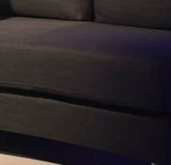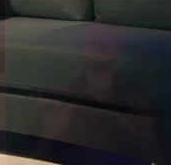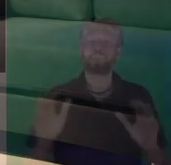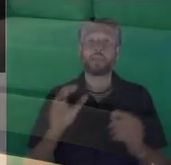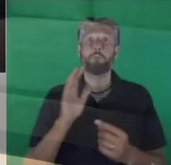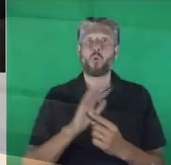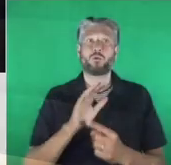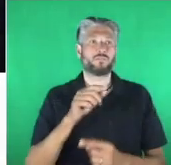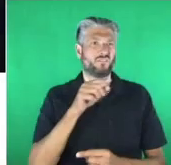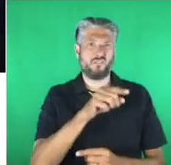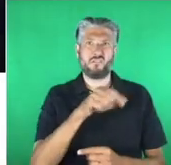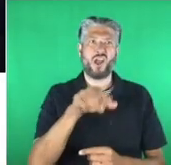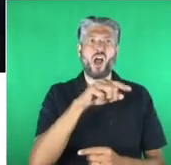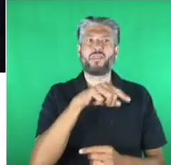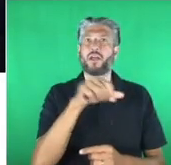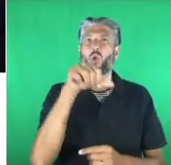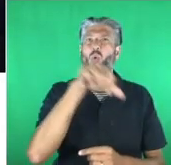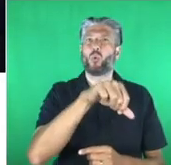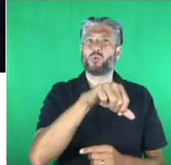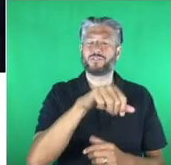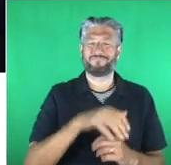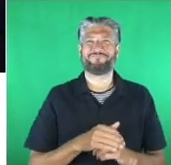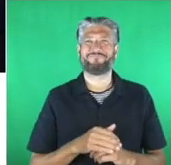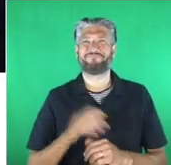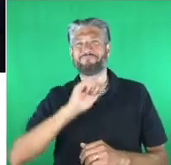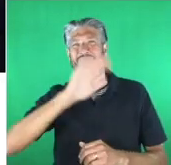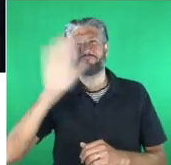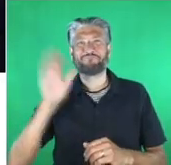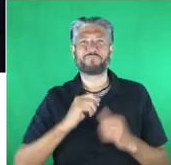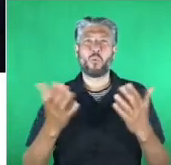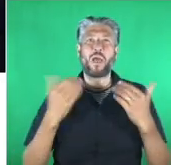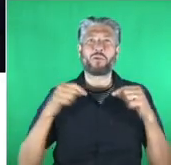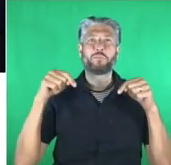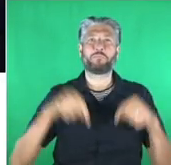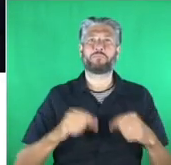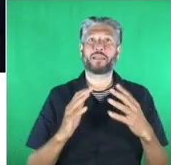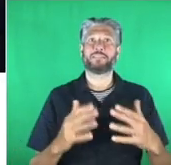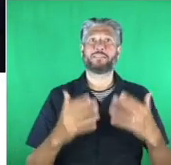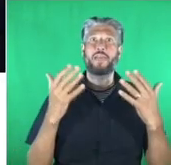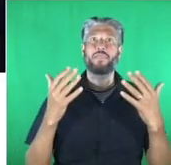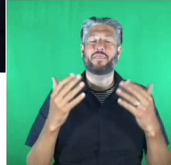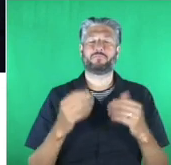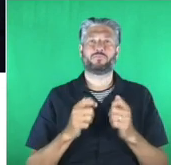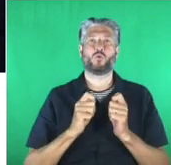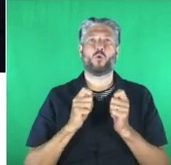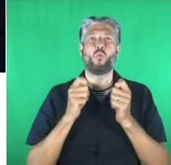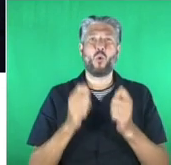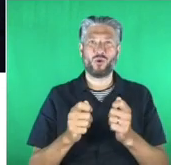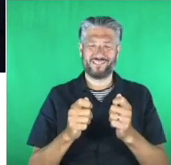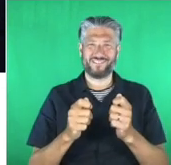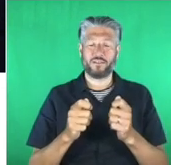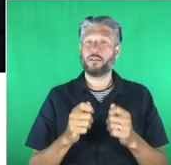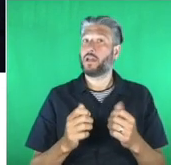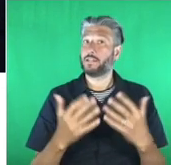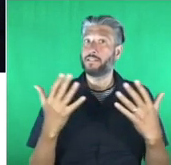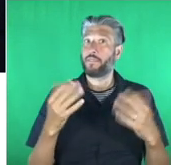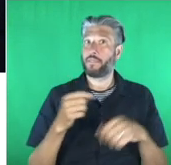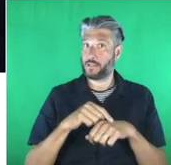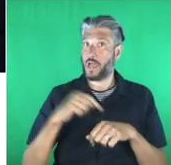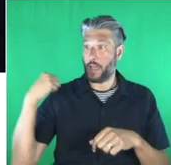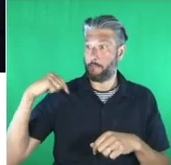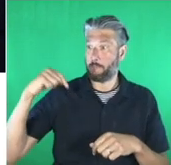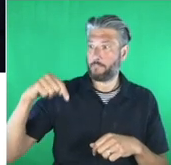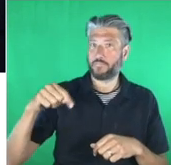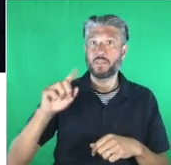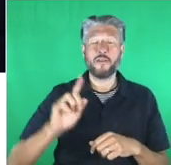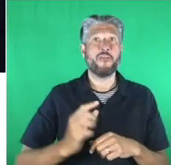Hello everyone welcome to the 10th AbilityNet Tech for Good Awards. It's the 10th time we've run it but it's the first time we deliver it online so I'm pleased to welcome